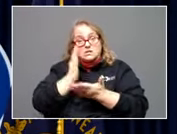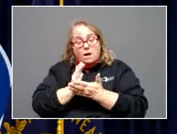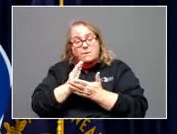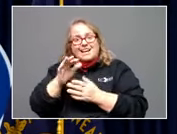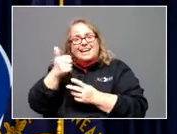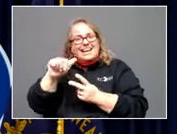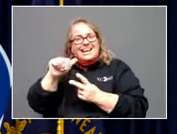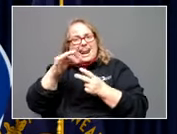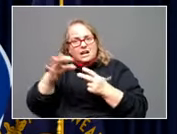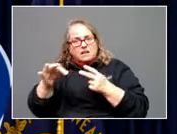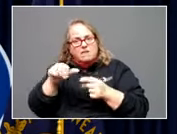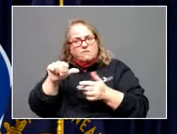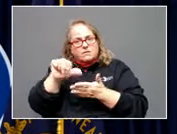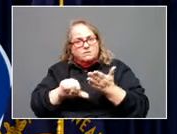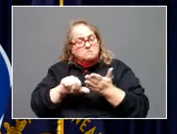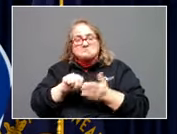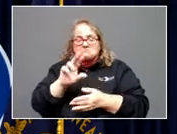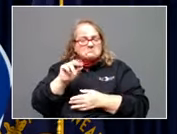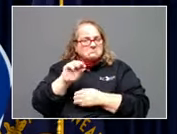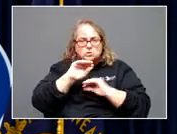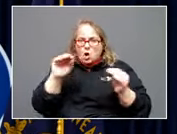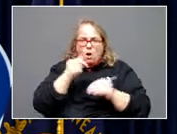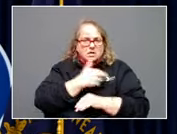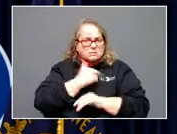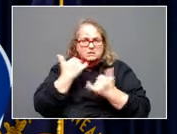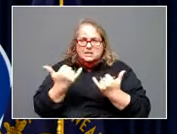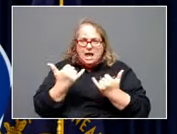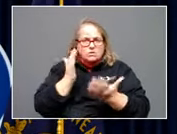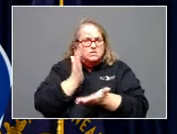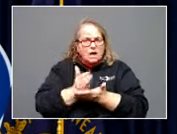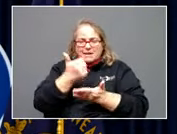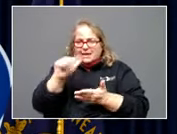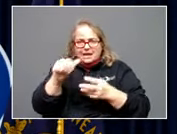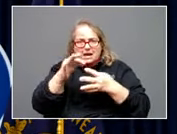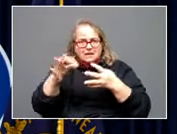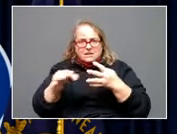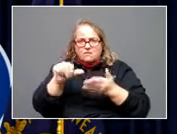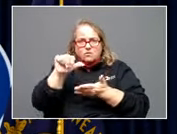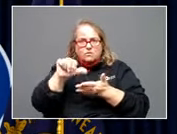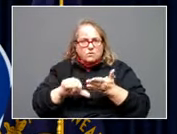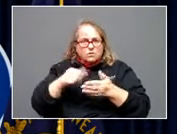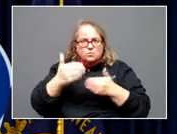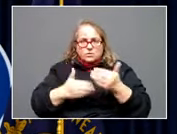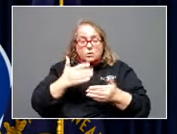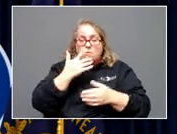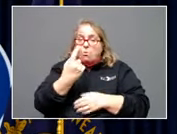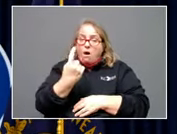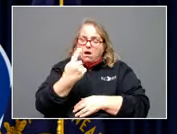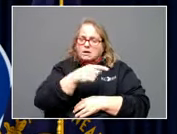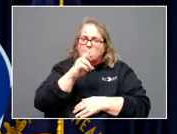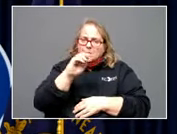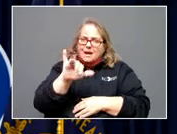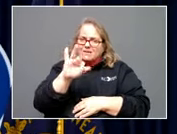hospital that is limiting elective procedures other than Mayfield, which isn't doing everything because it doesn't have water. Now,